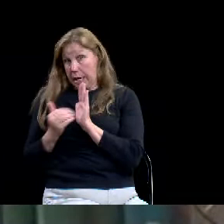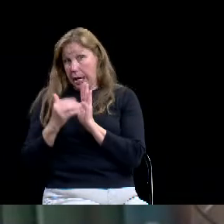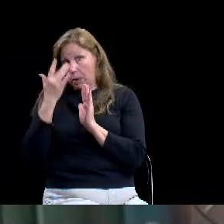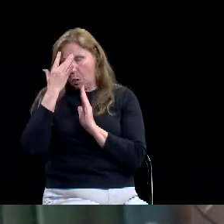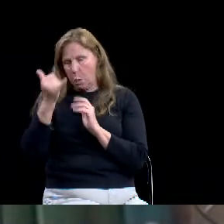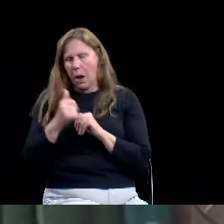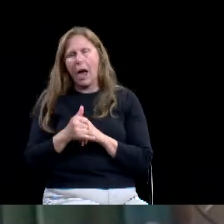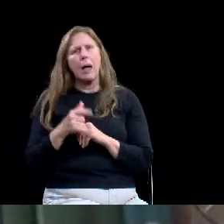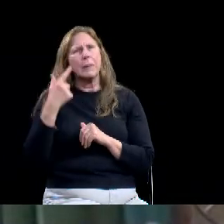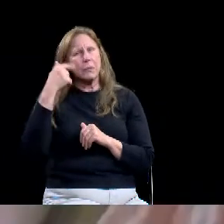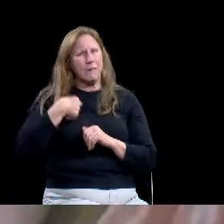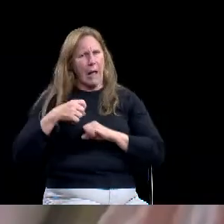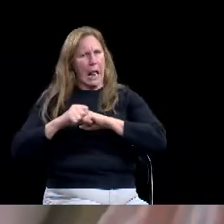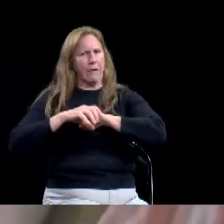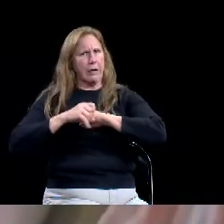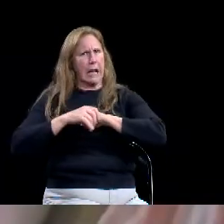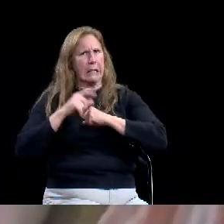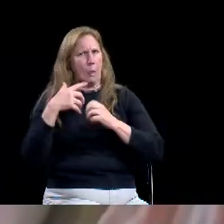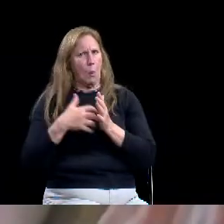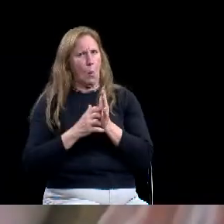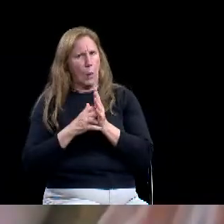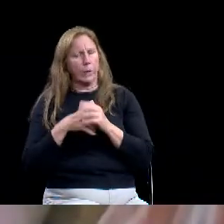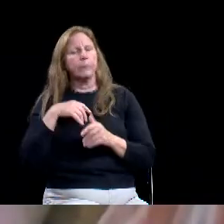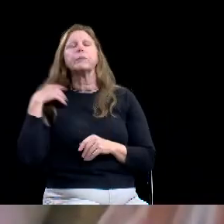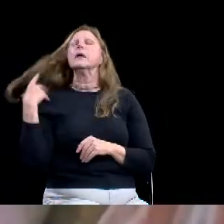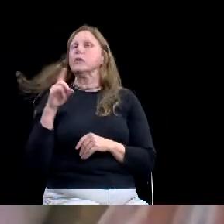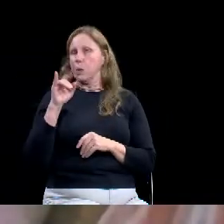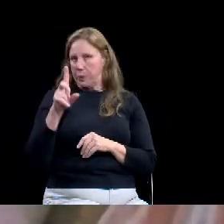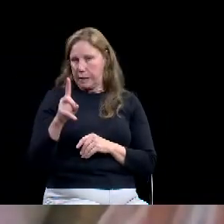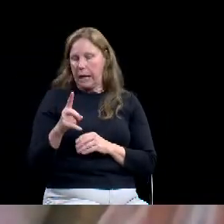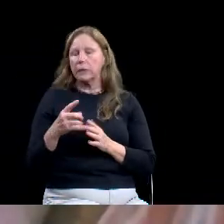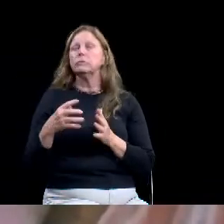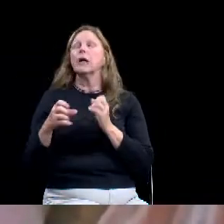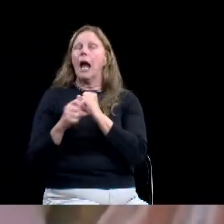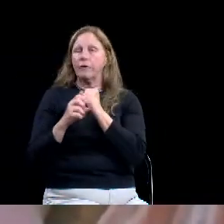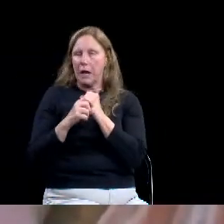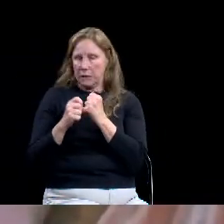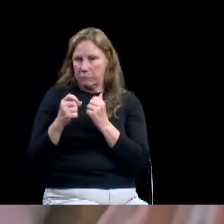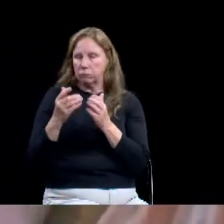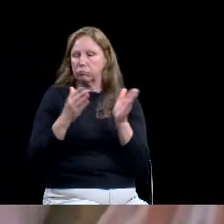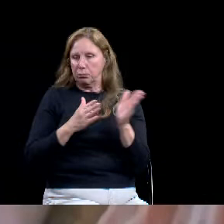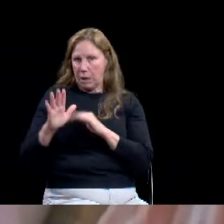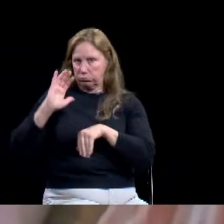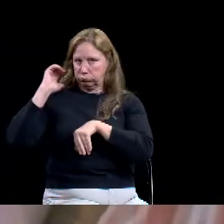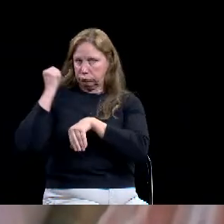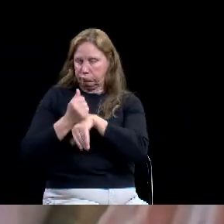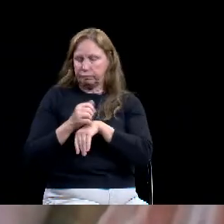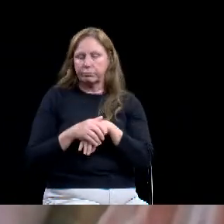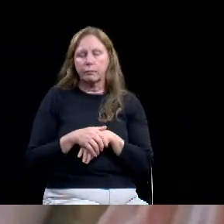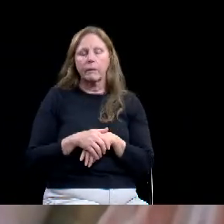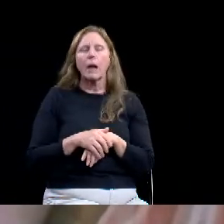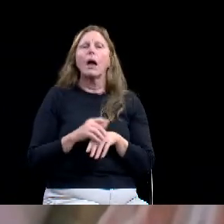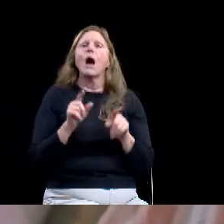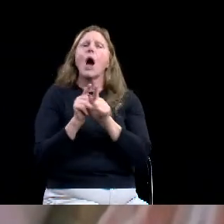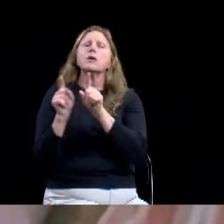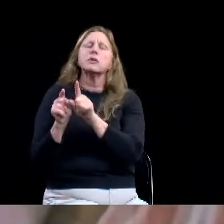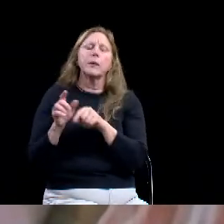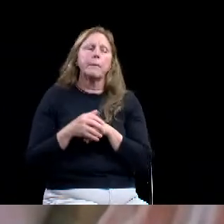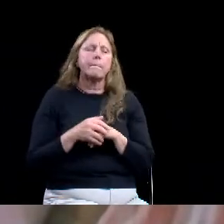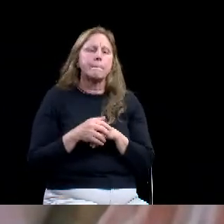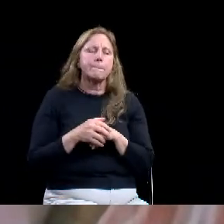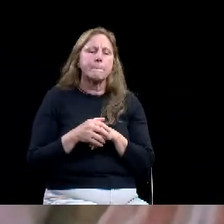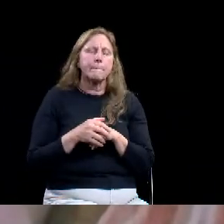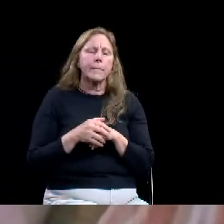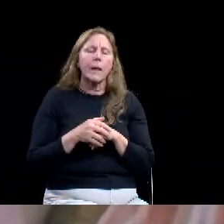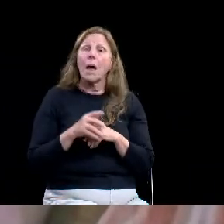there is difficulty, um, trying to, um, gain compliance and eligibility for the program. And so we do have our case, uh,